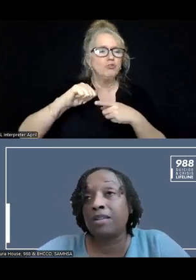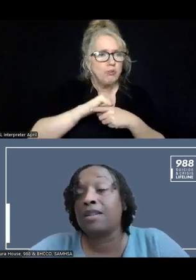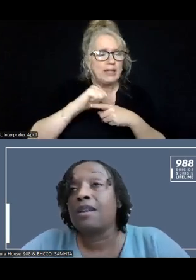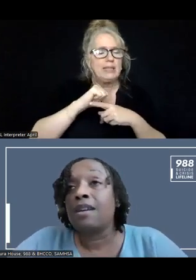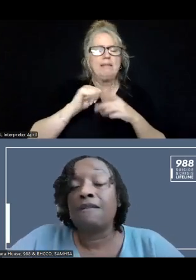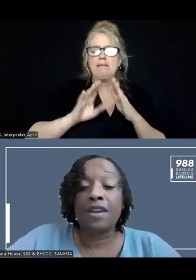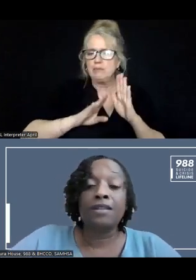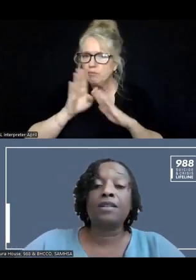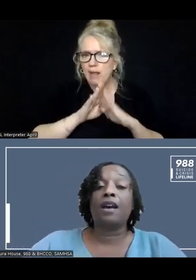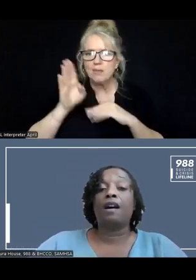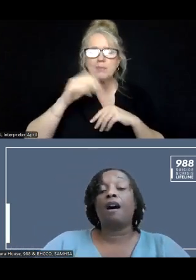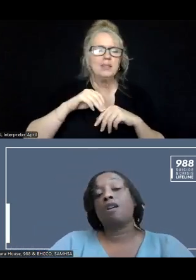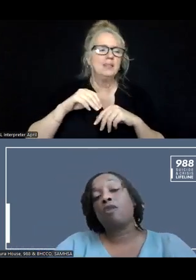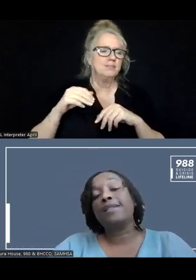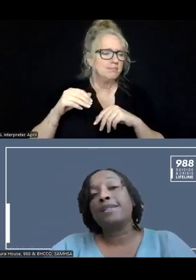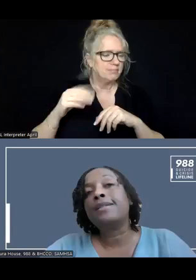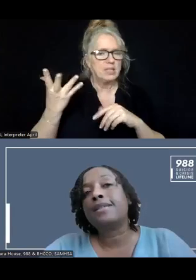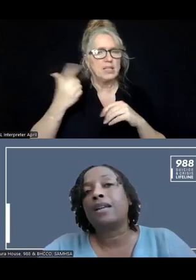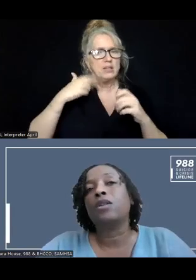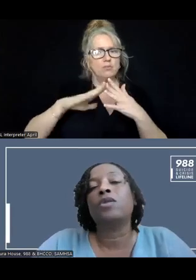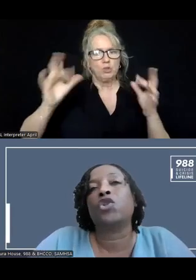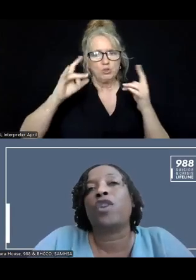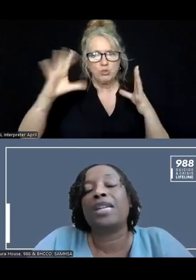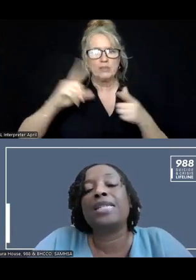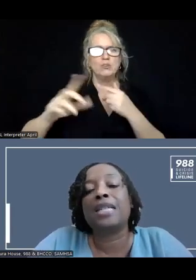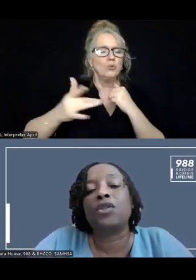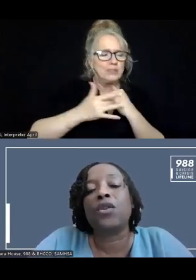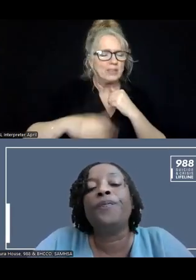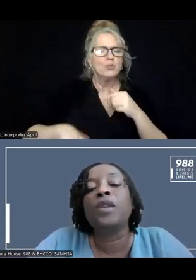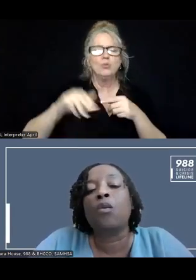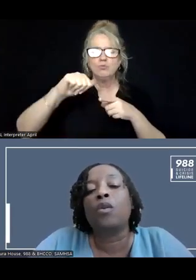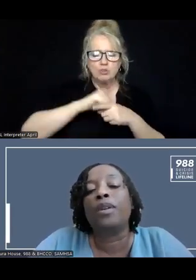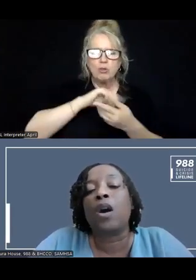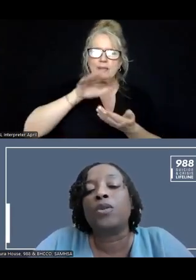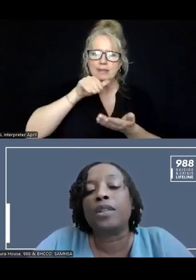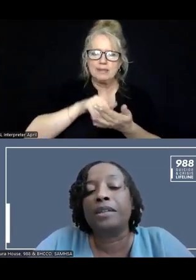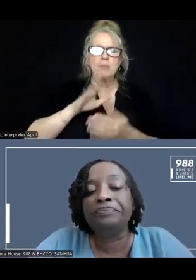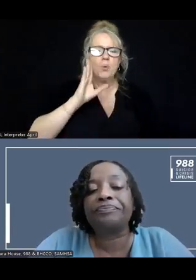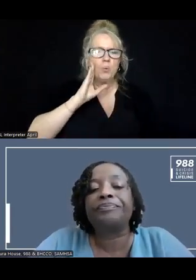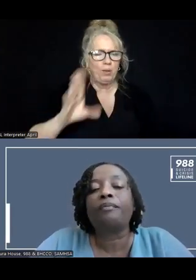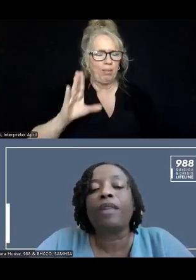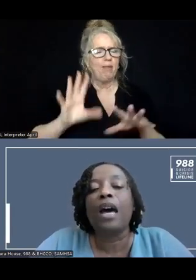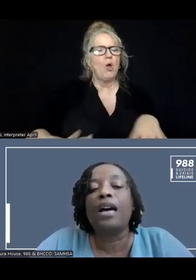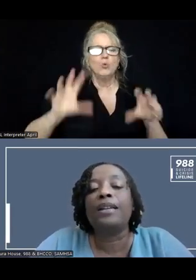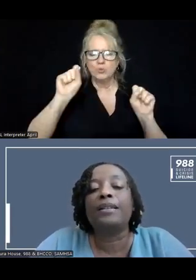development events. Our Crisis Technical and Training Center will be hosting